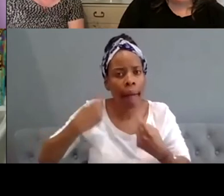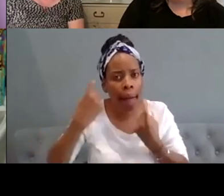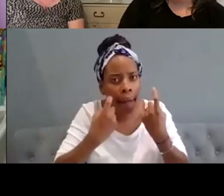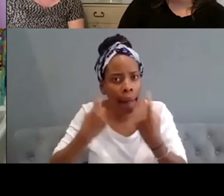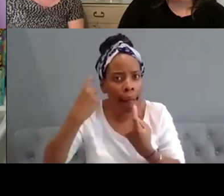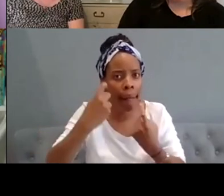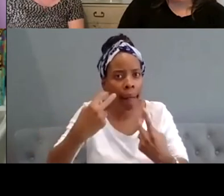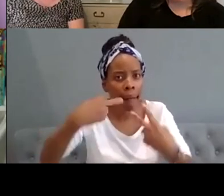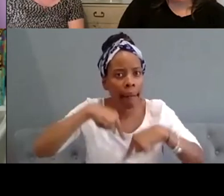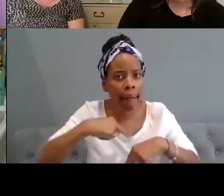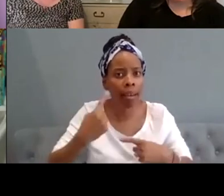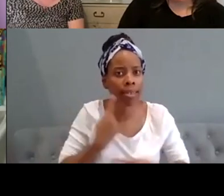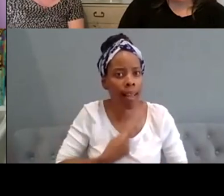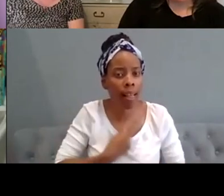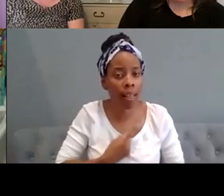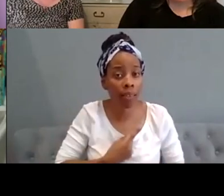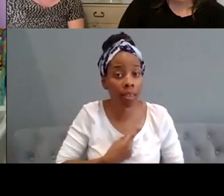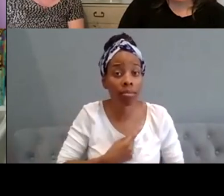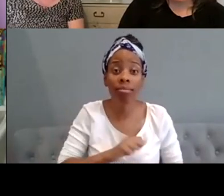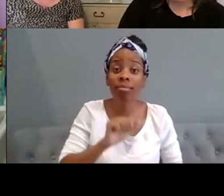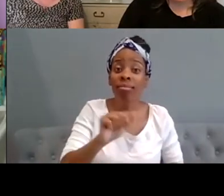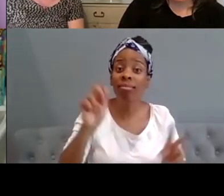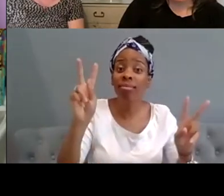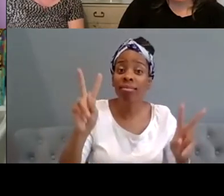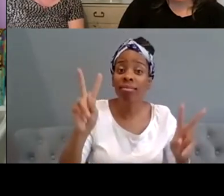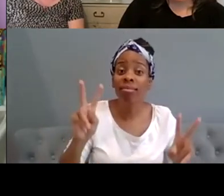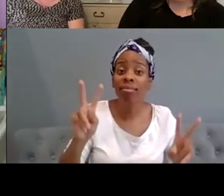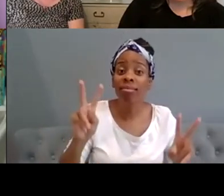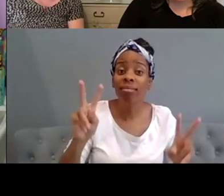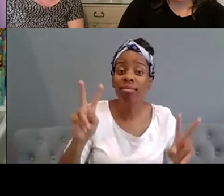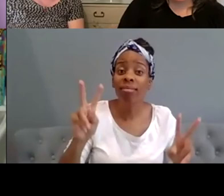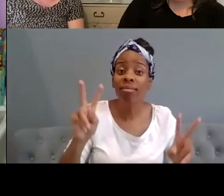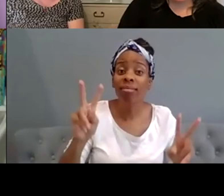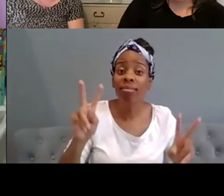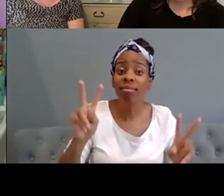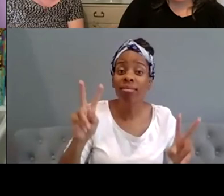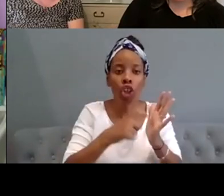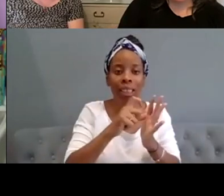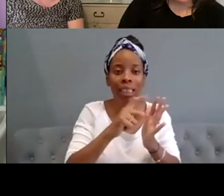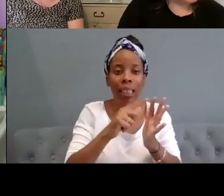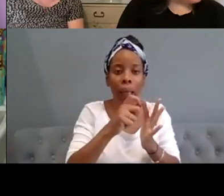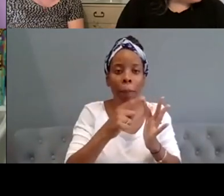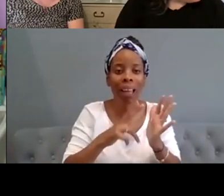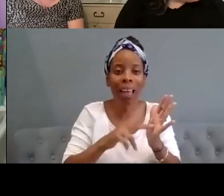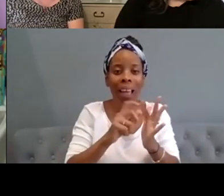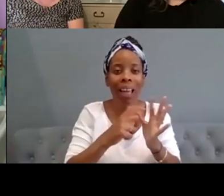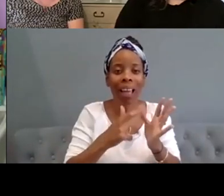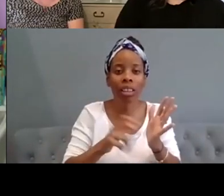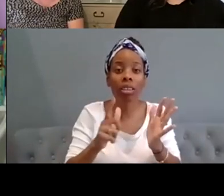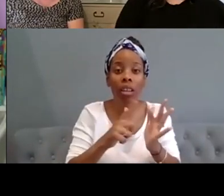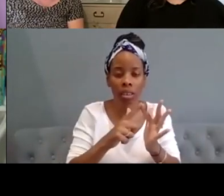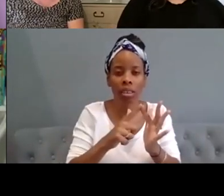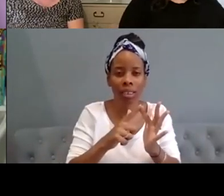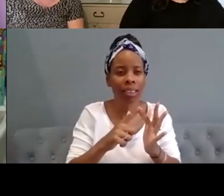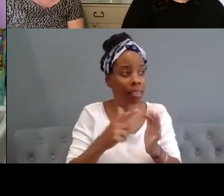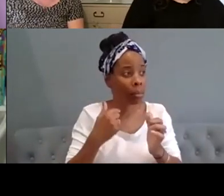to the to that word in the title um interdependence um which you know i think is is something that we can probably